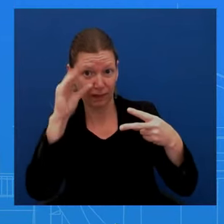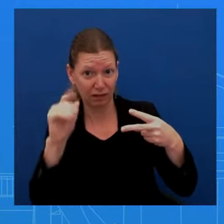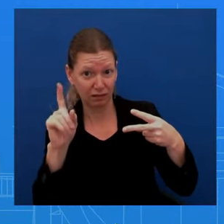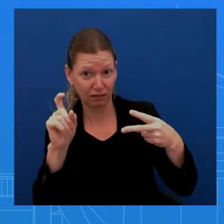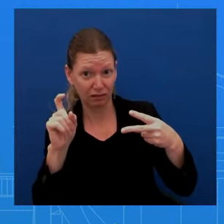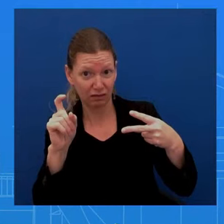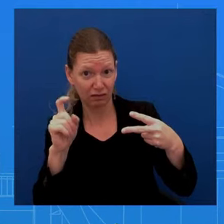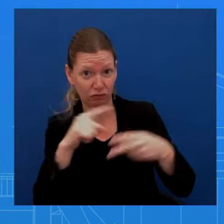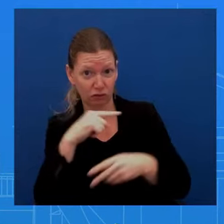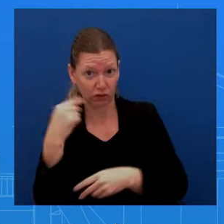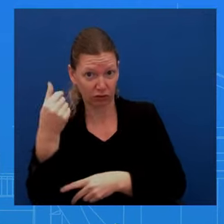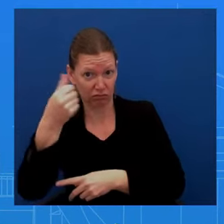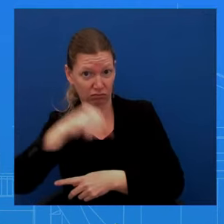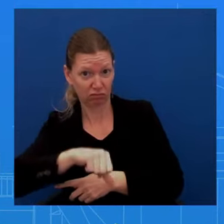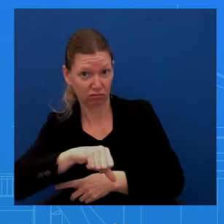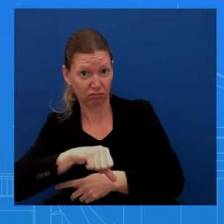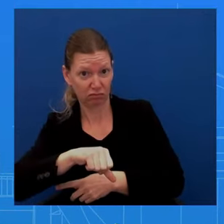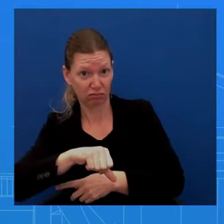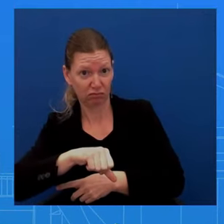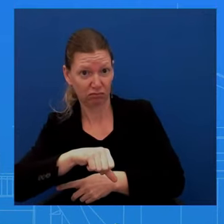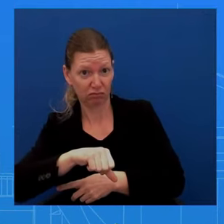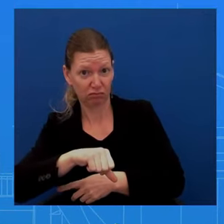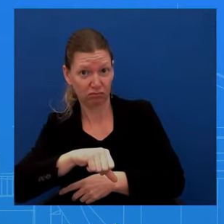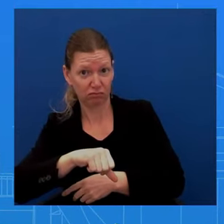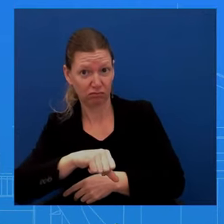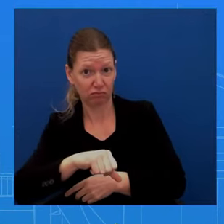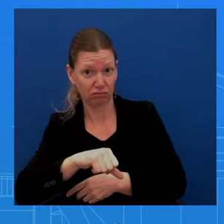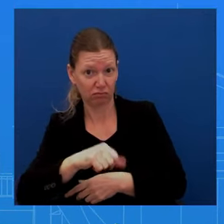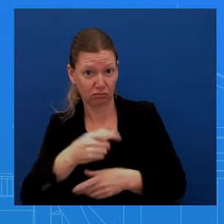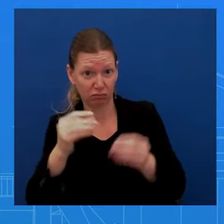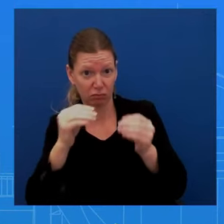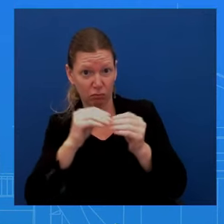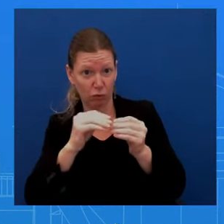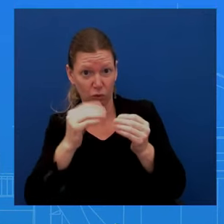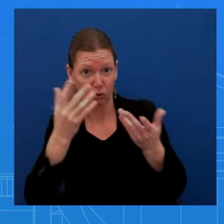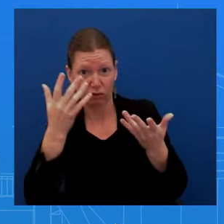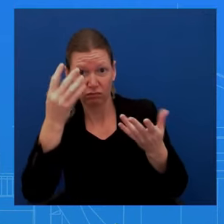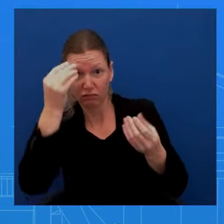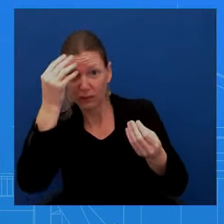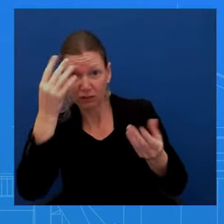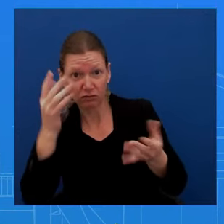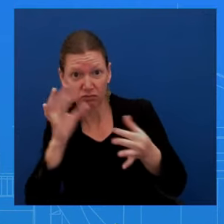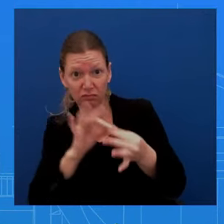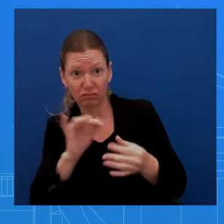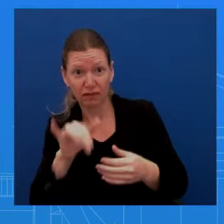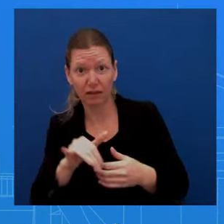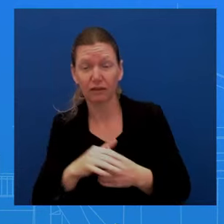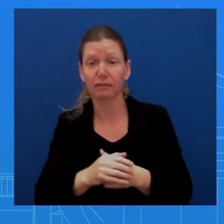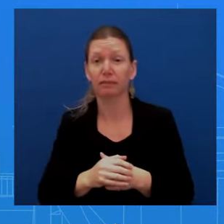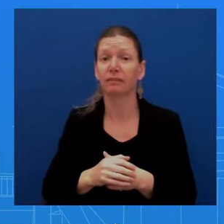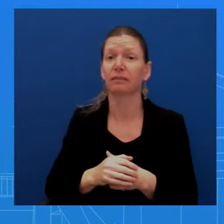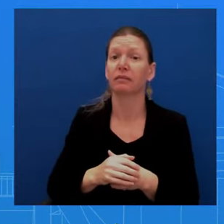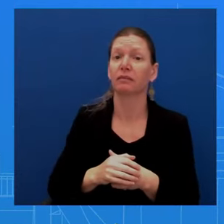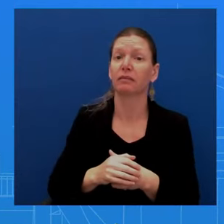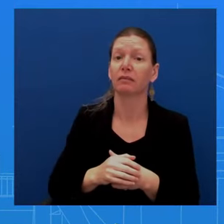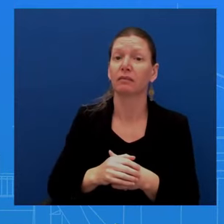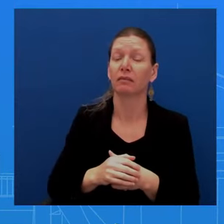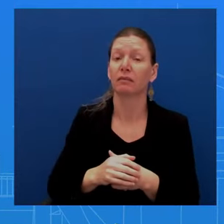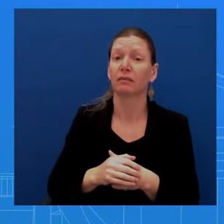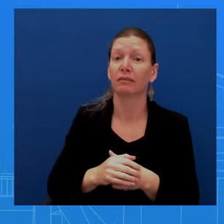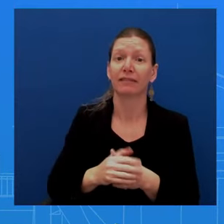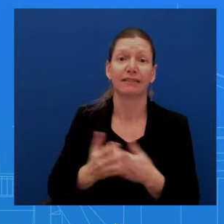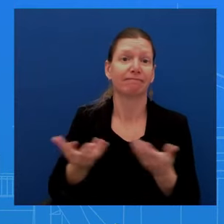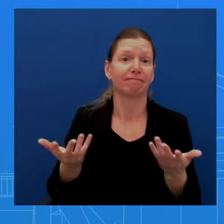the President, is a priority for the President to bring them both home, to bring other Americans who are being held hostage or wrongfully detained